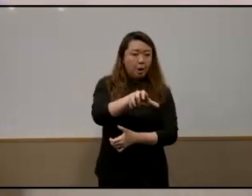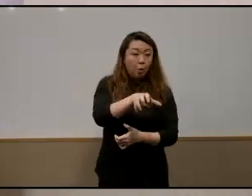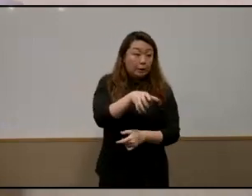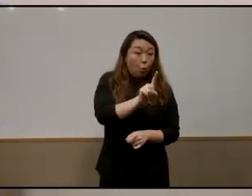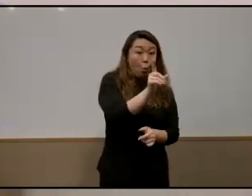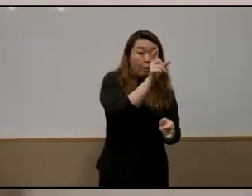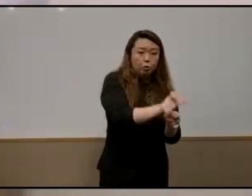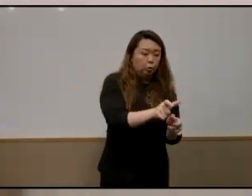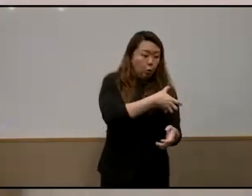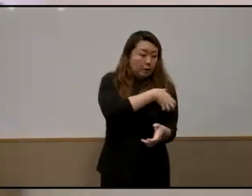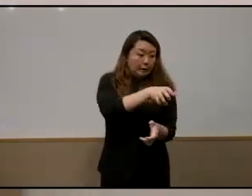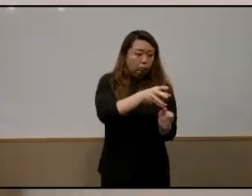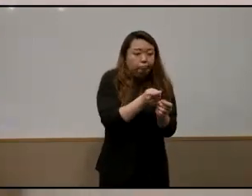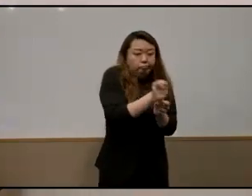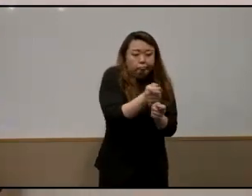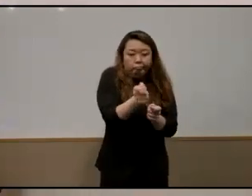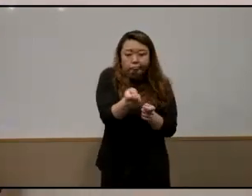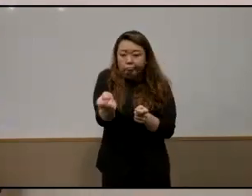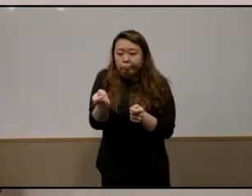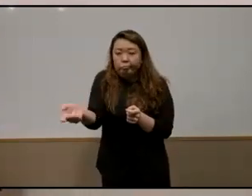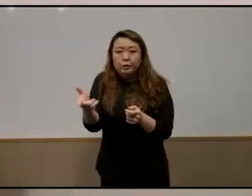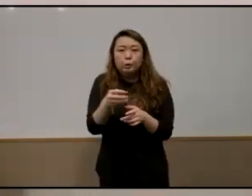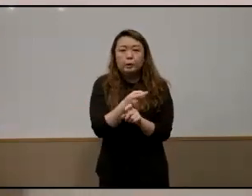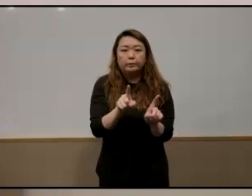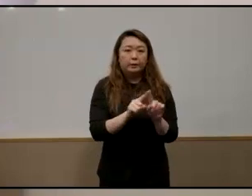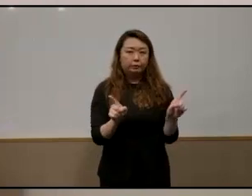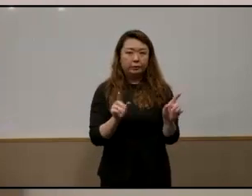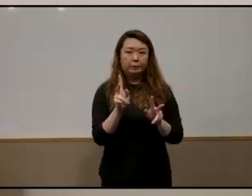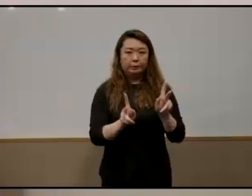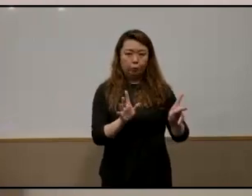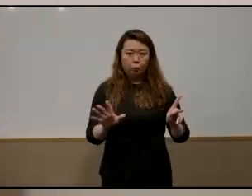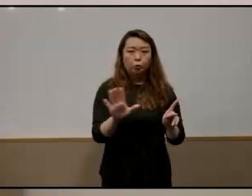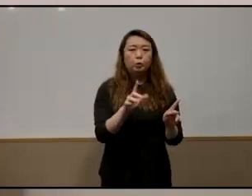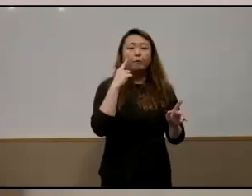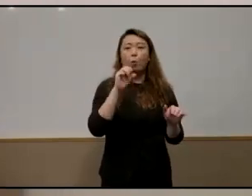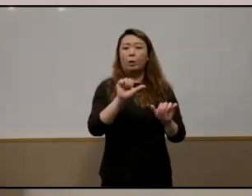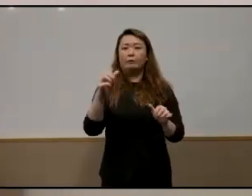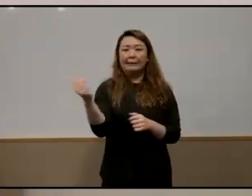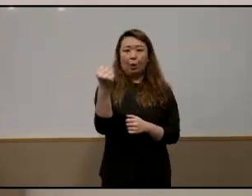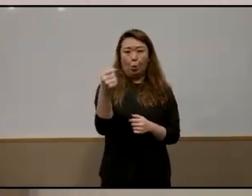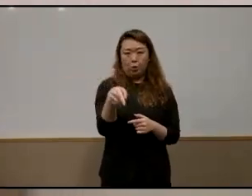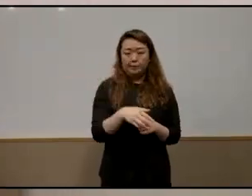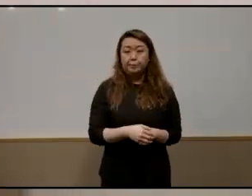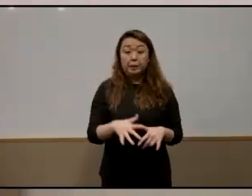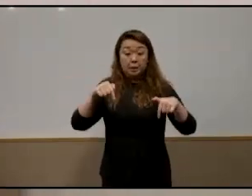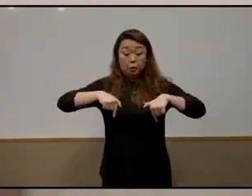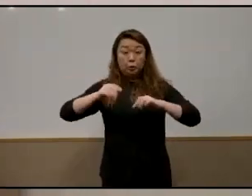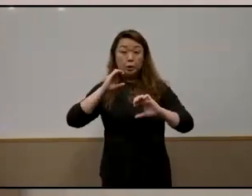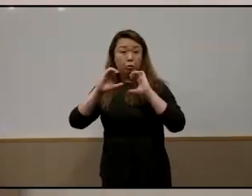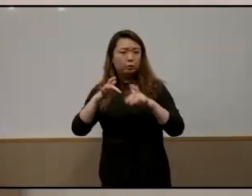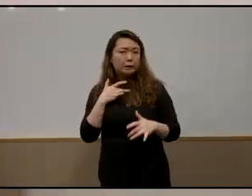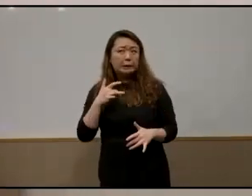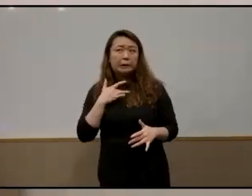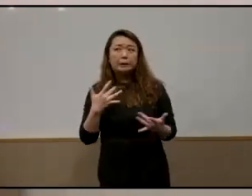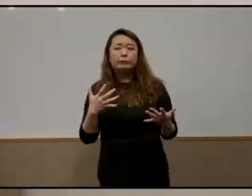or um the the power to some of the um other stakeholders um in today's conversation i felt